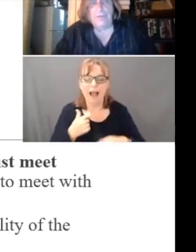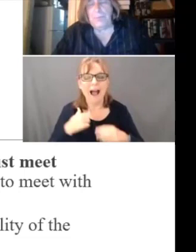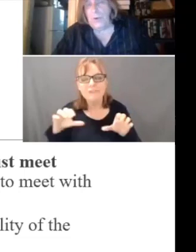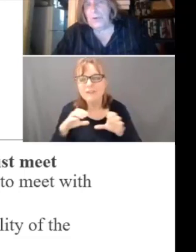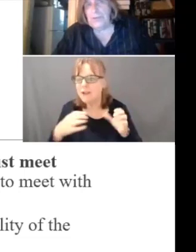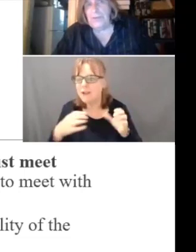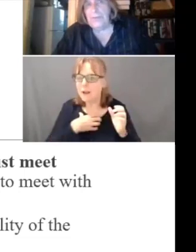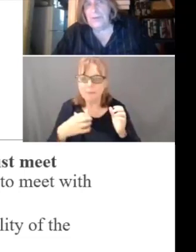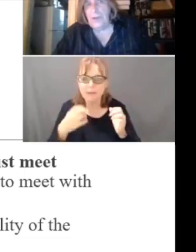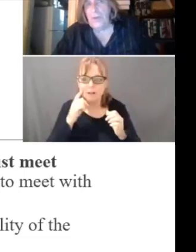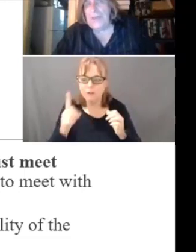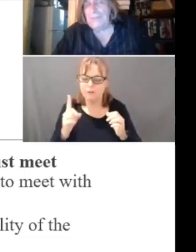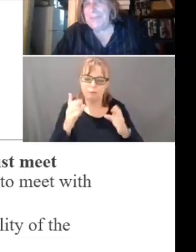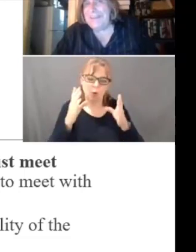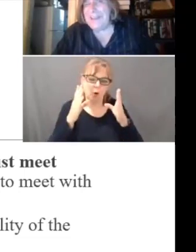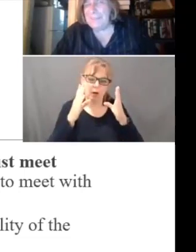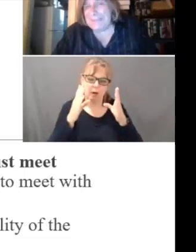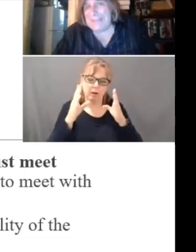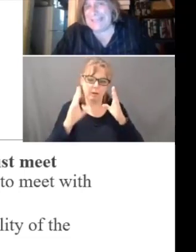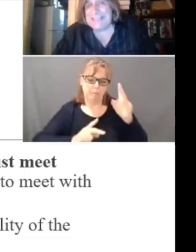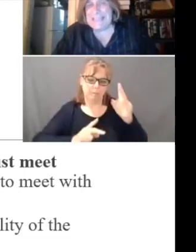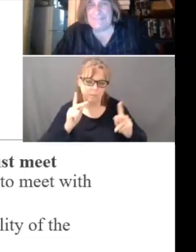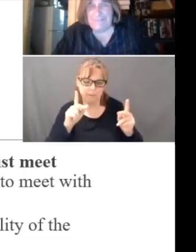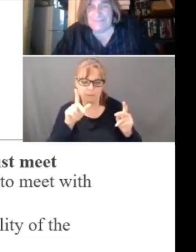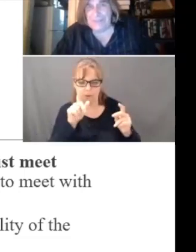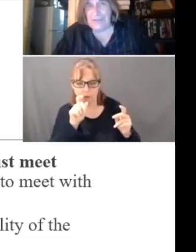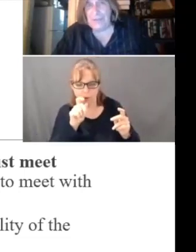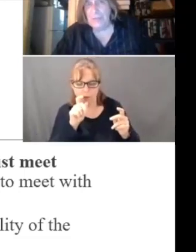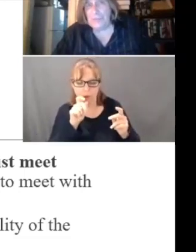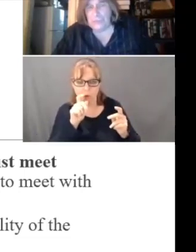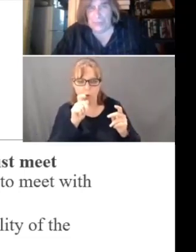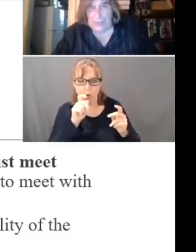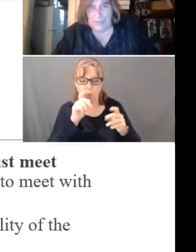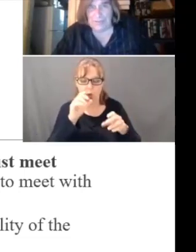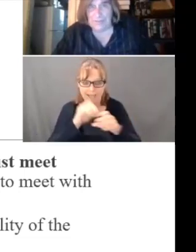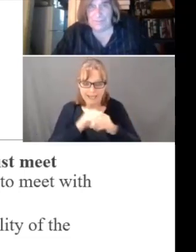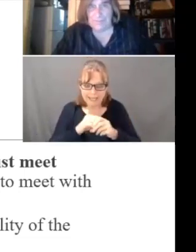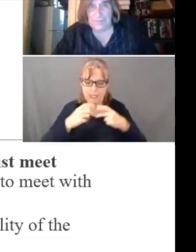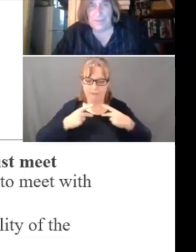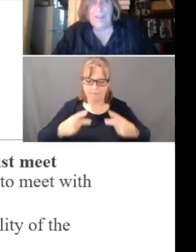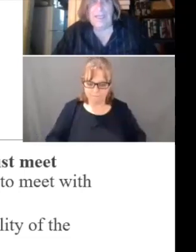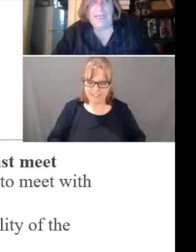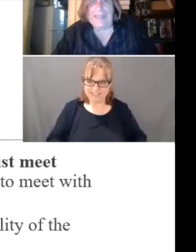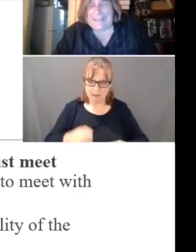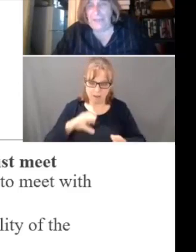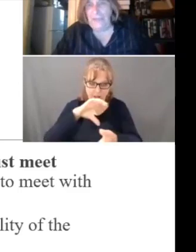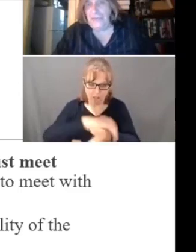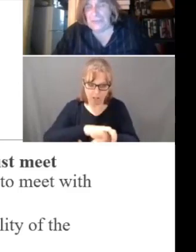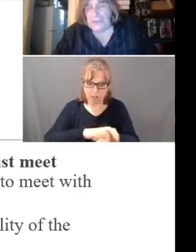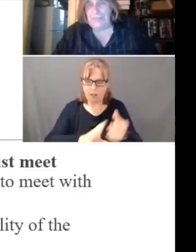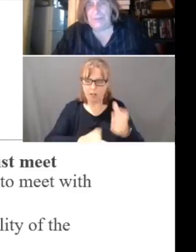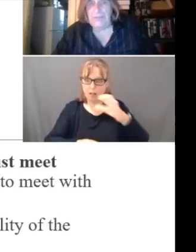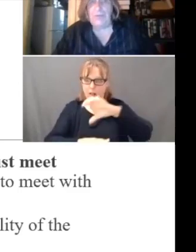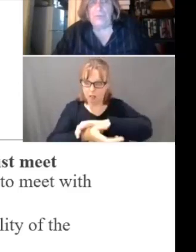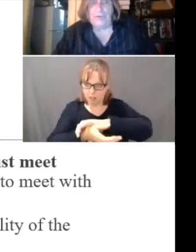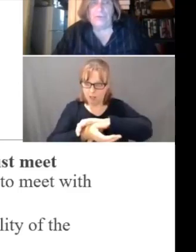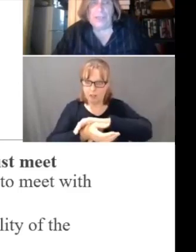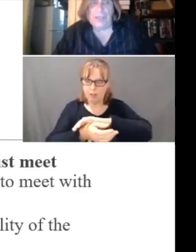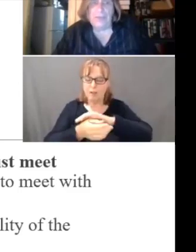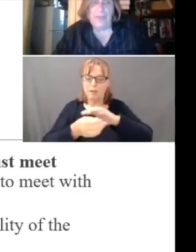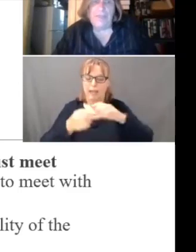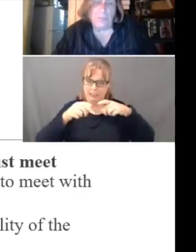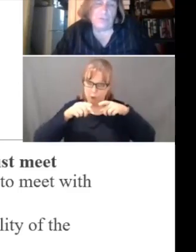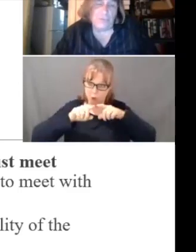for persons who had been placed in physical restraints and injured in physical